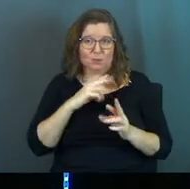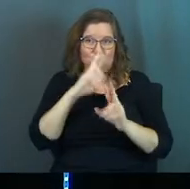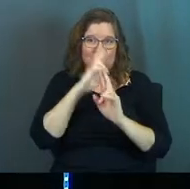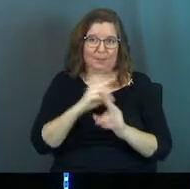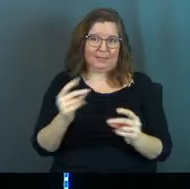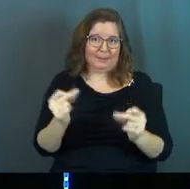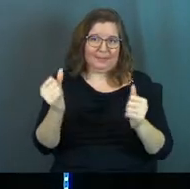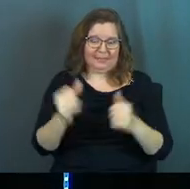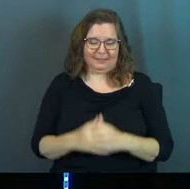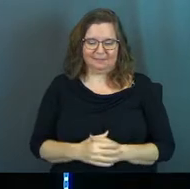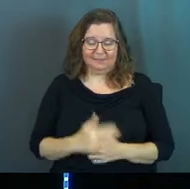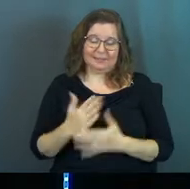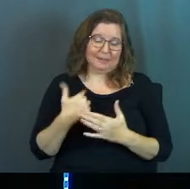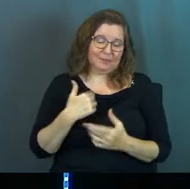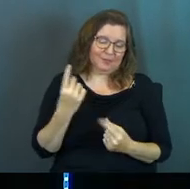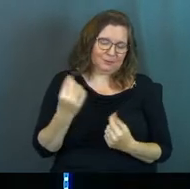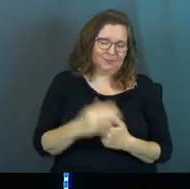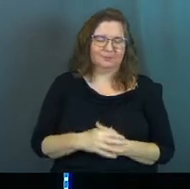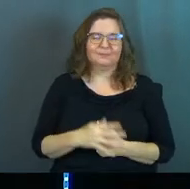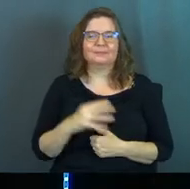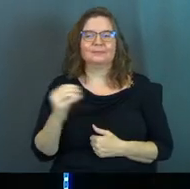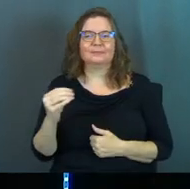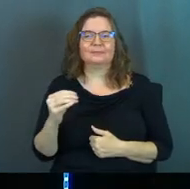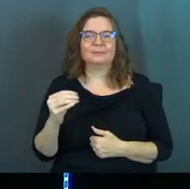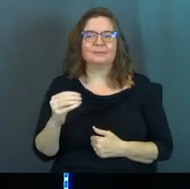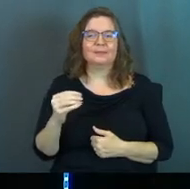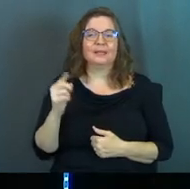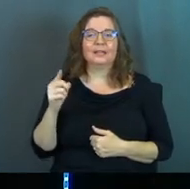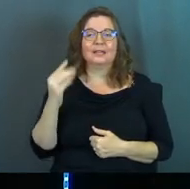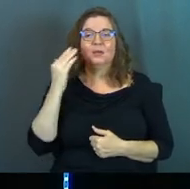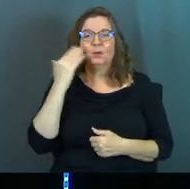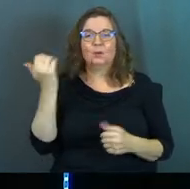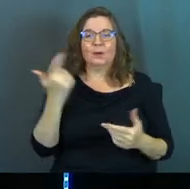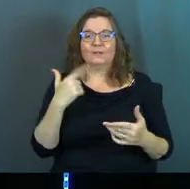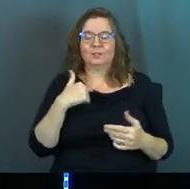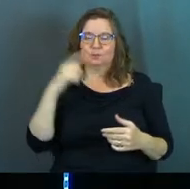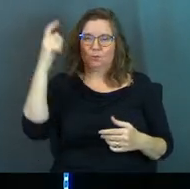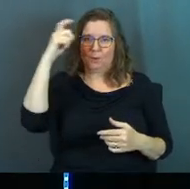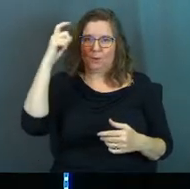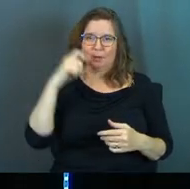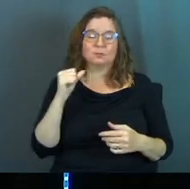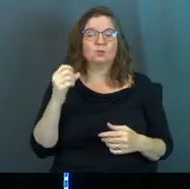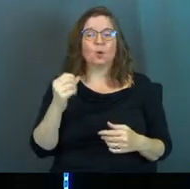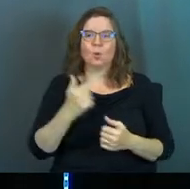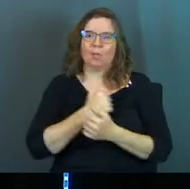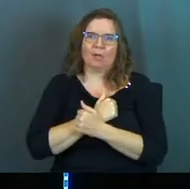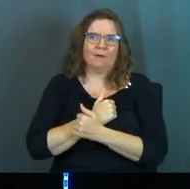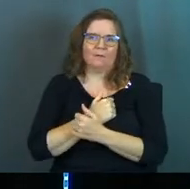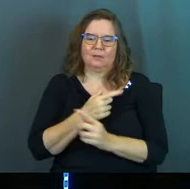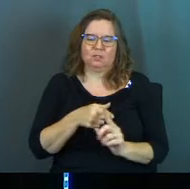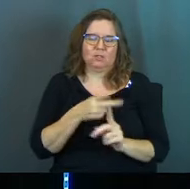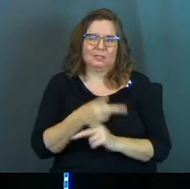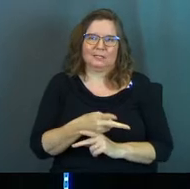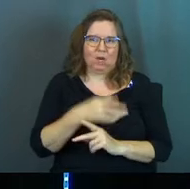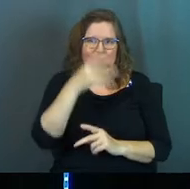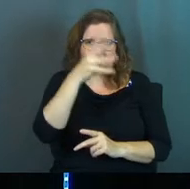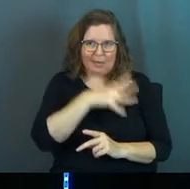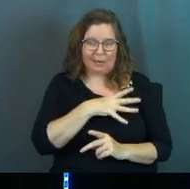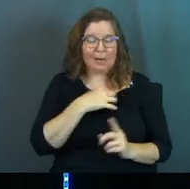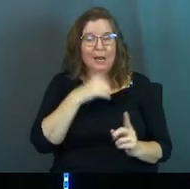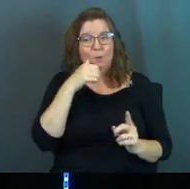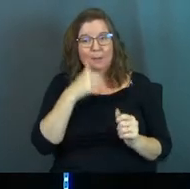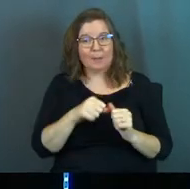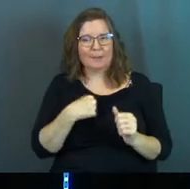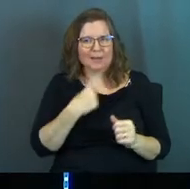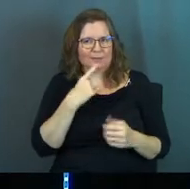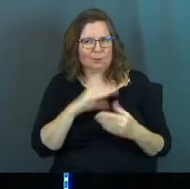just respect it immediately, some of us do. And he just knew everything. was so wise and so loving, just a caring guy. And I